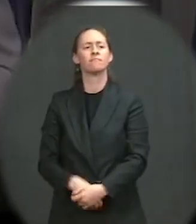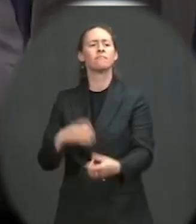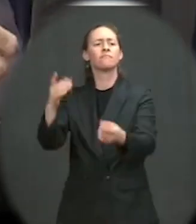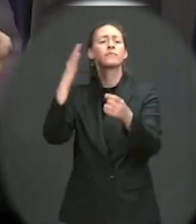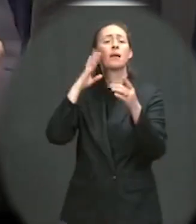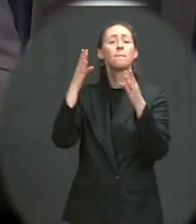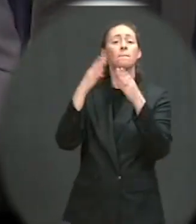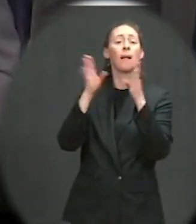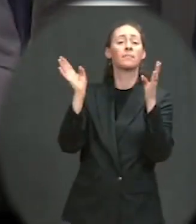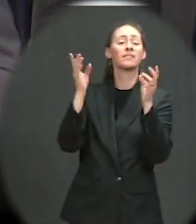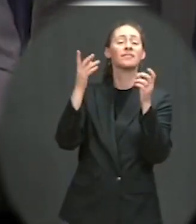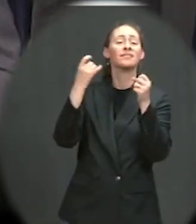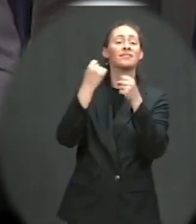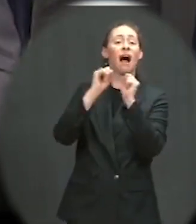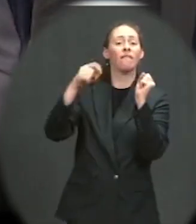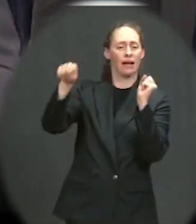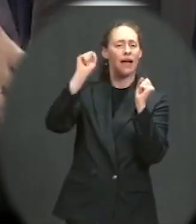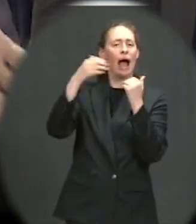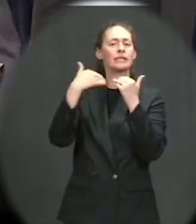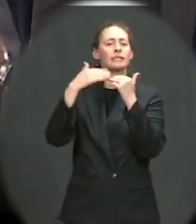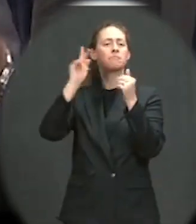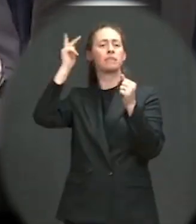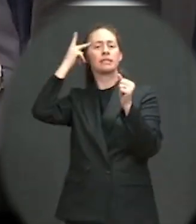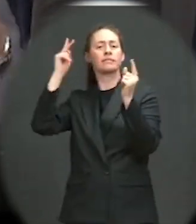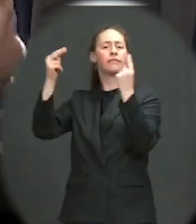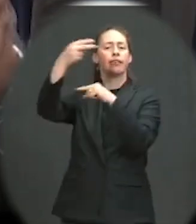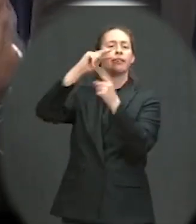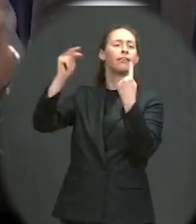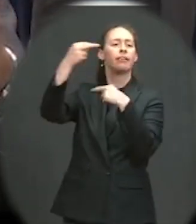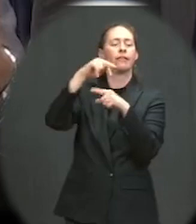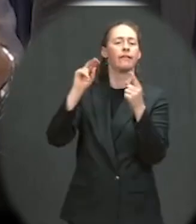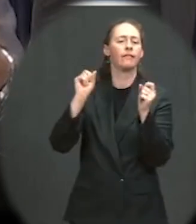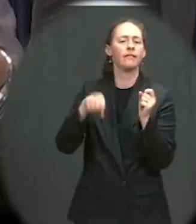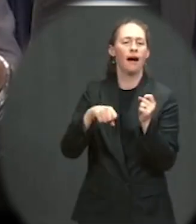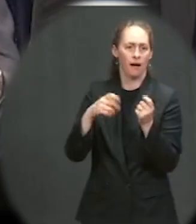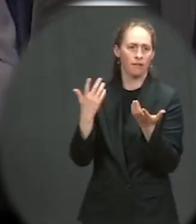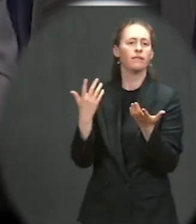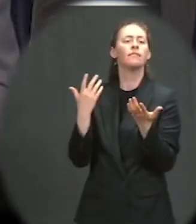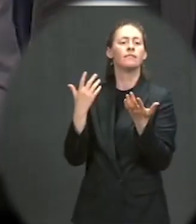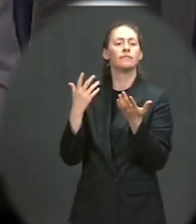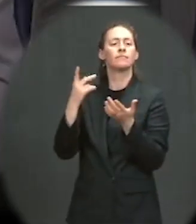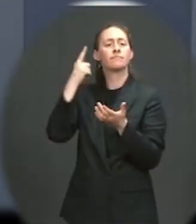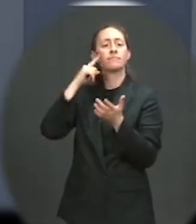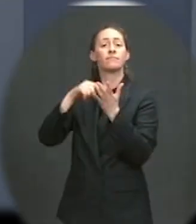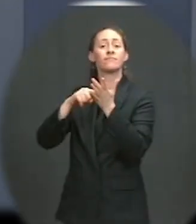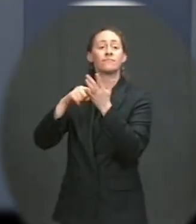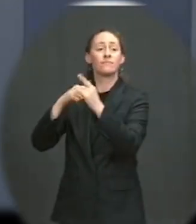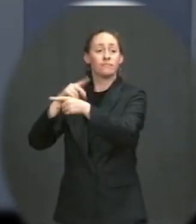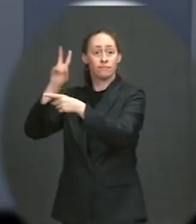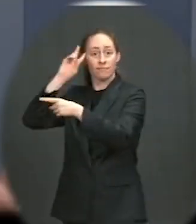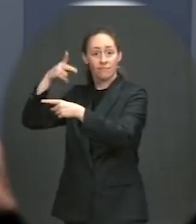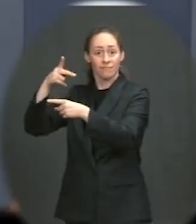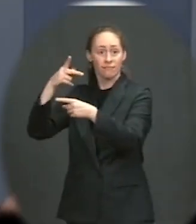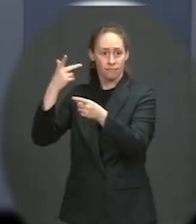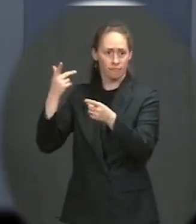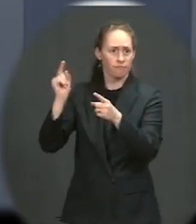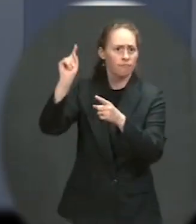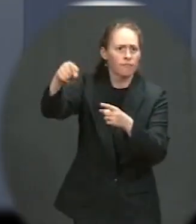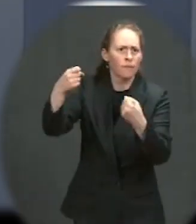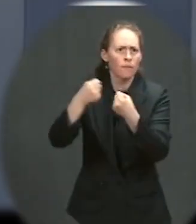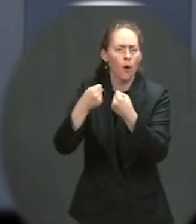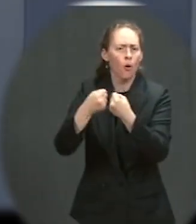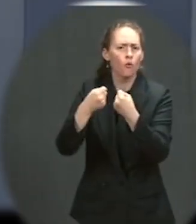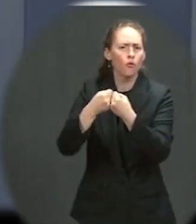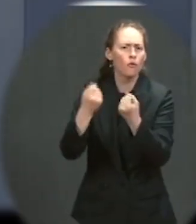degree, if any, has the politics played a role in the decision to really try and get out in front of things today? Well, the president has been very